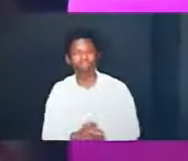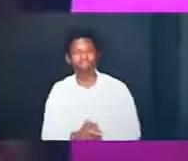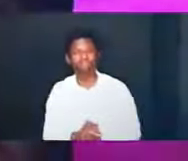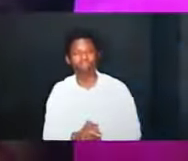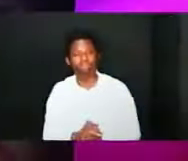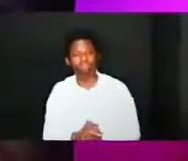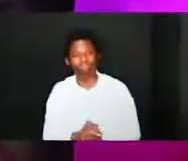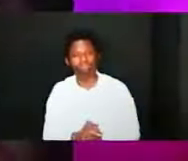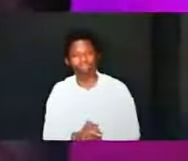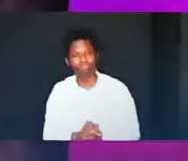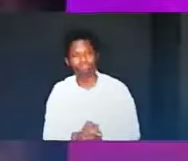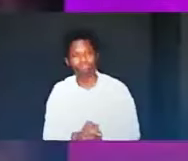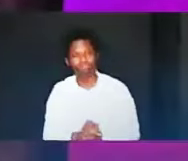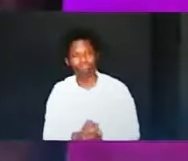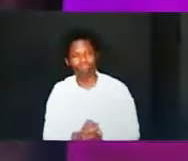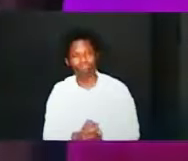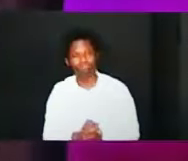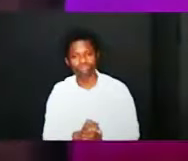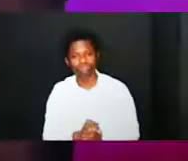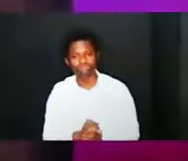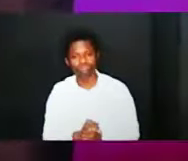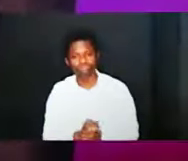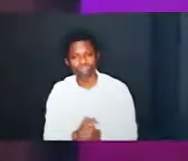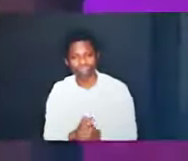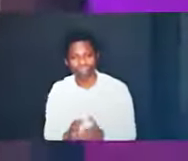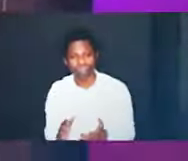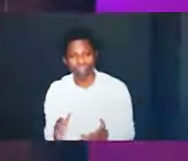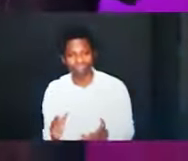something on the inside